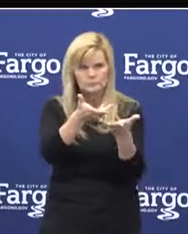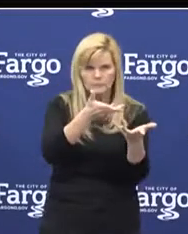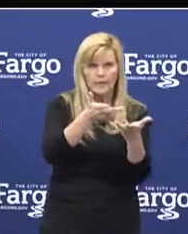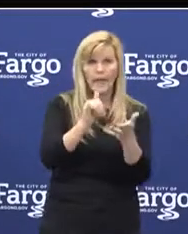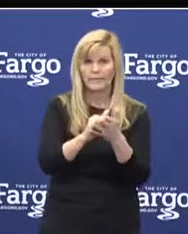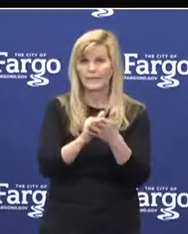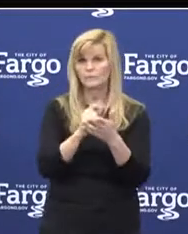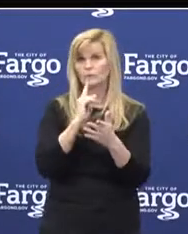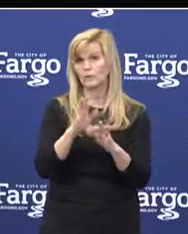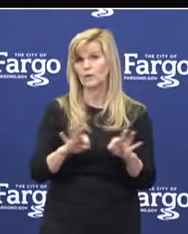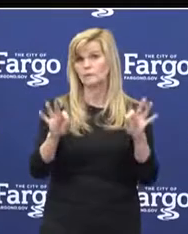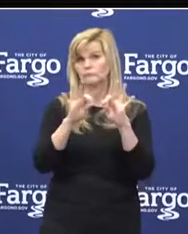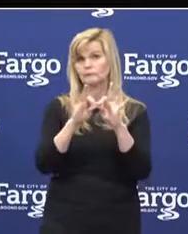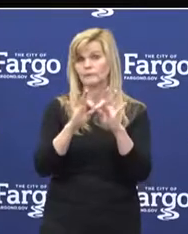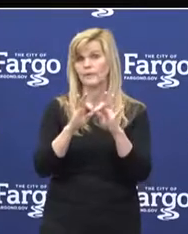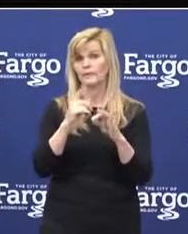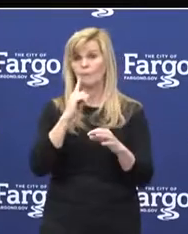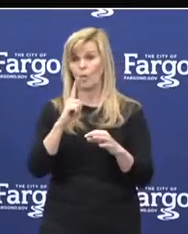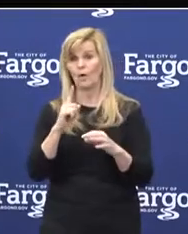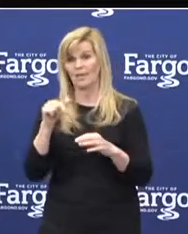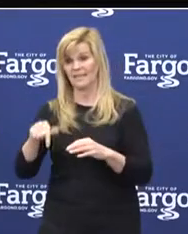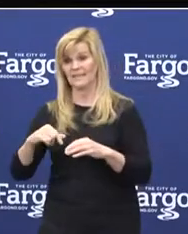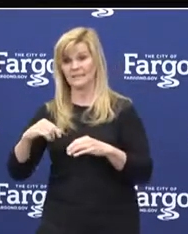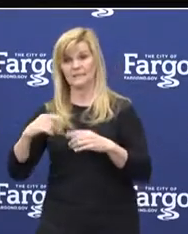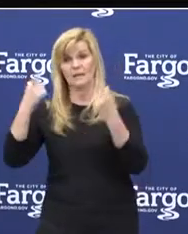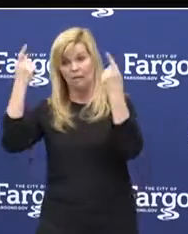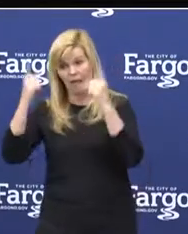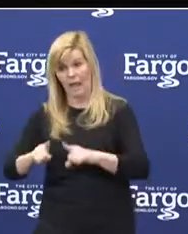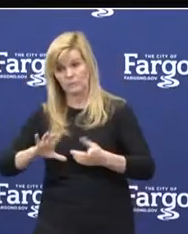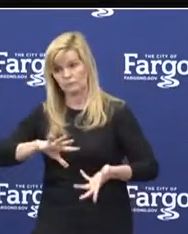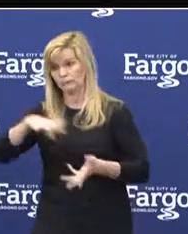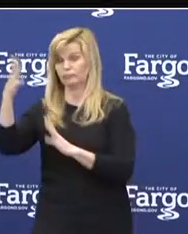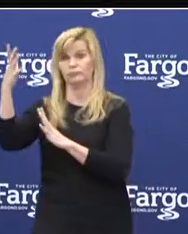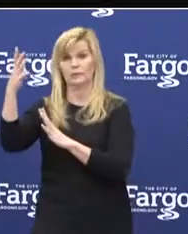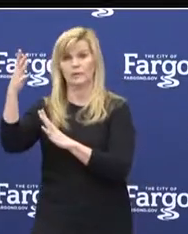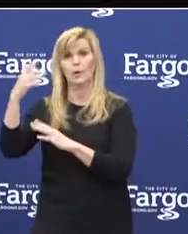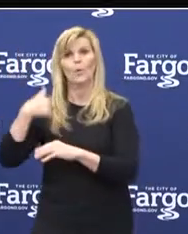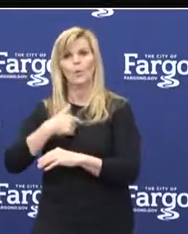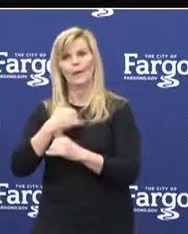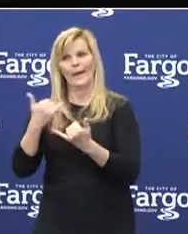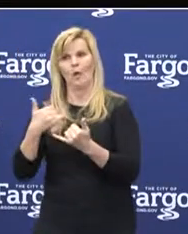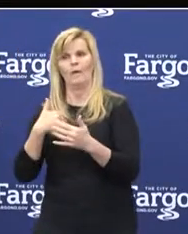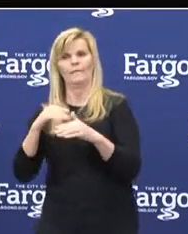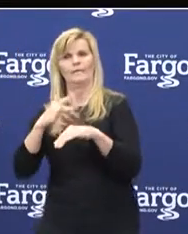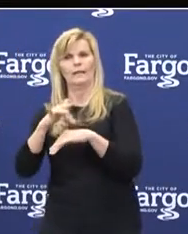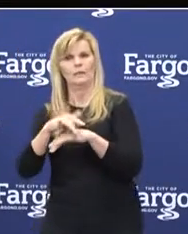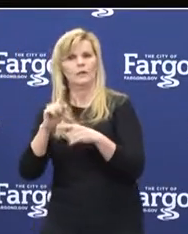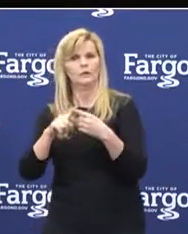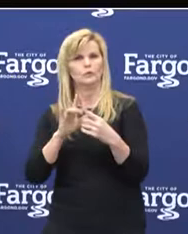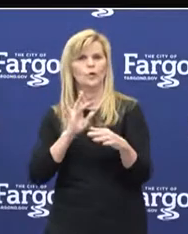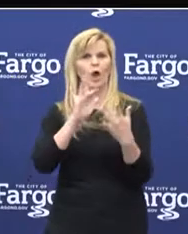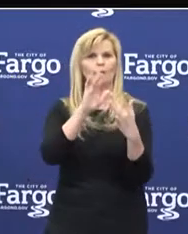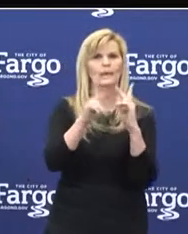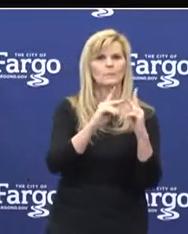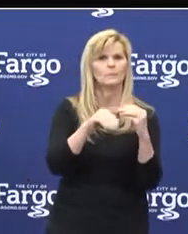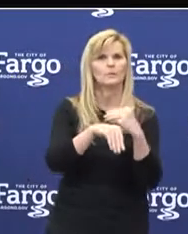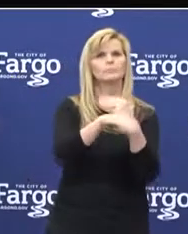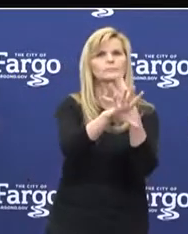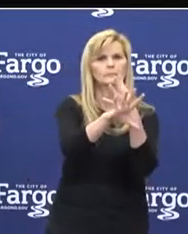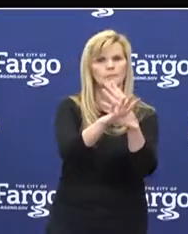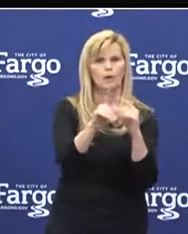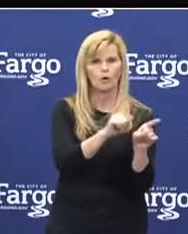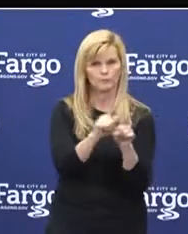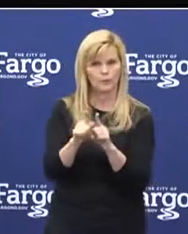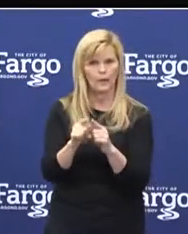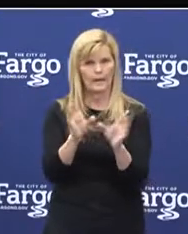silver lining in this recent crisis. So if you have needs, please feel free to reach out. So again, I'd